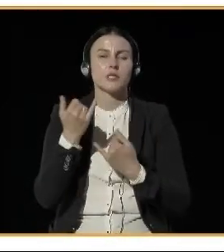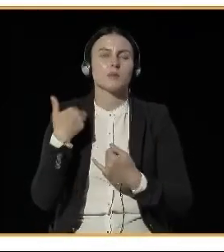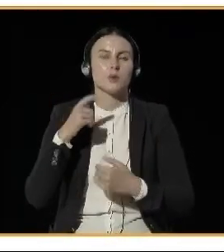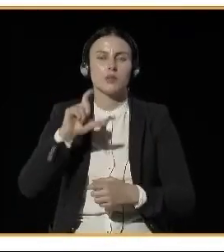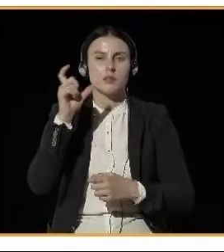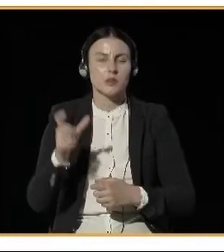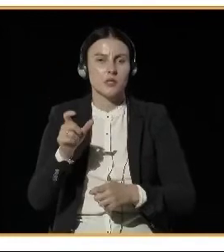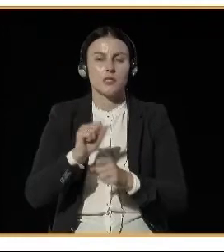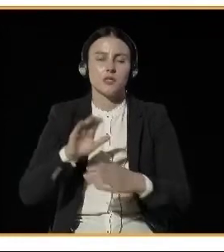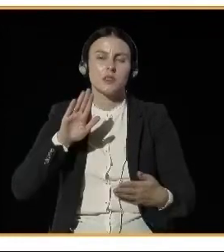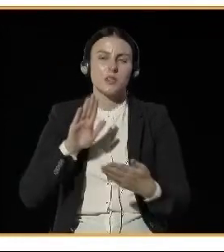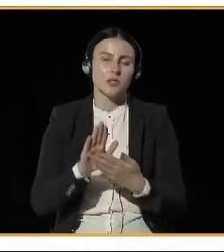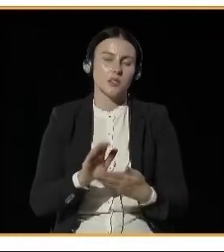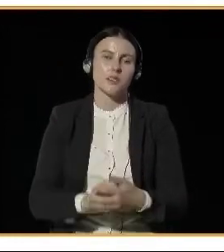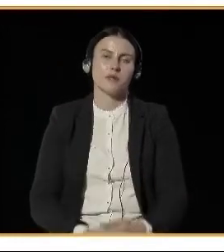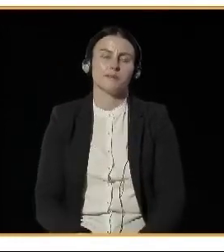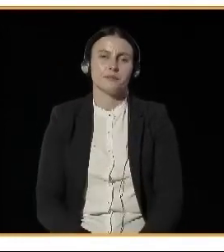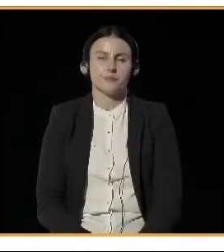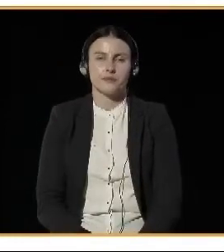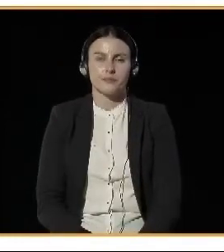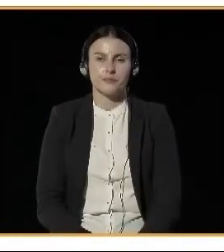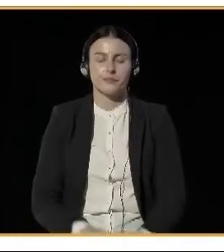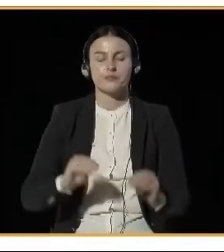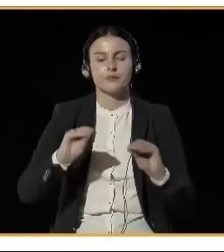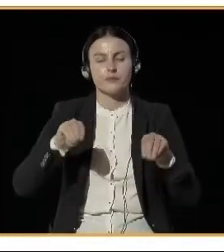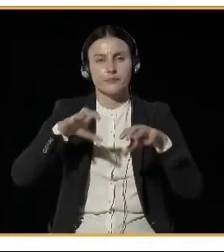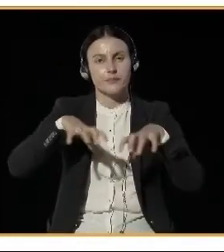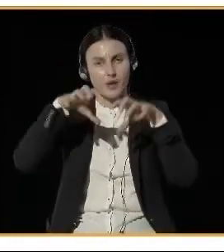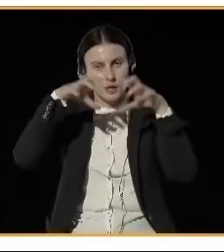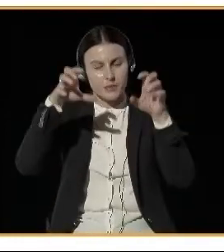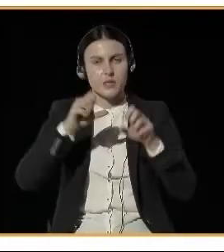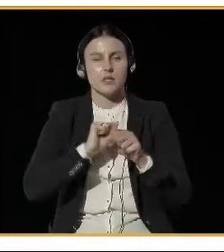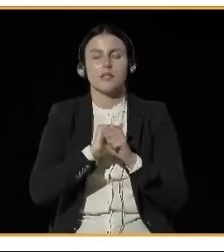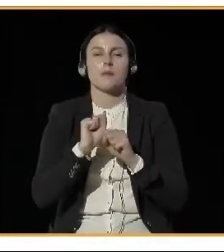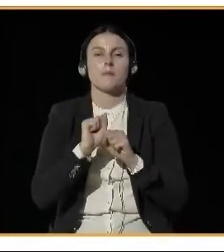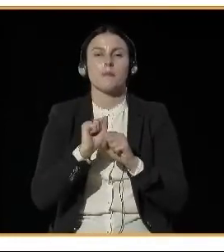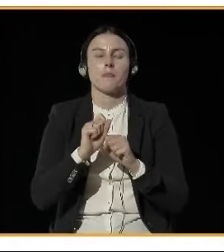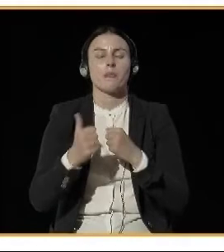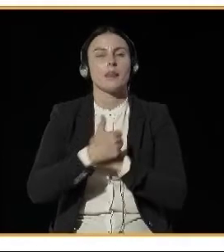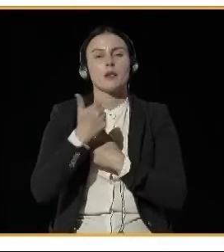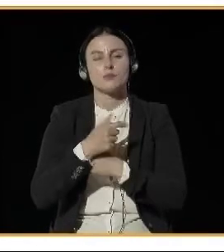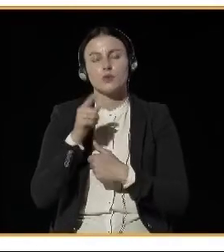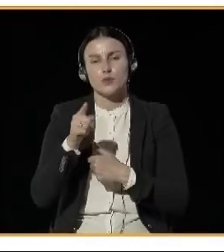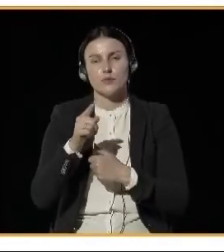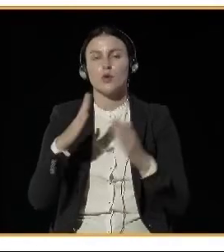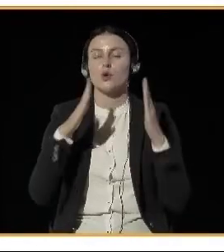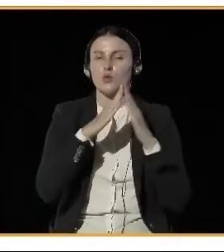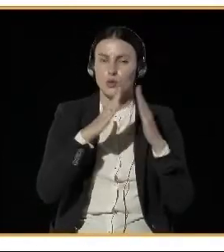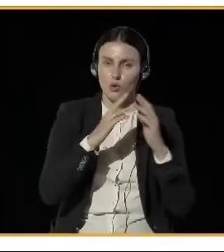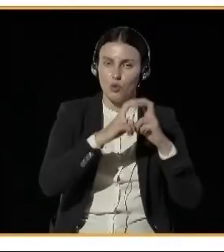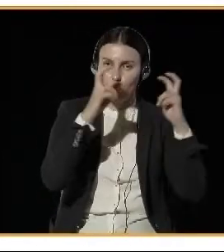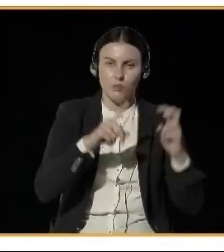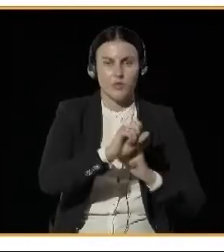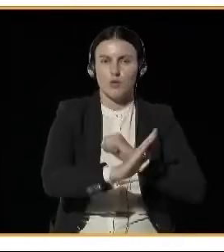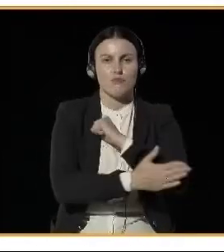for 2018, for 94% of penso-apirane emissions. And transport is